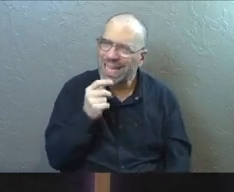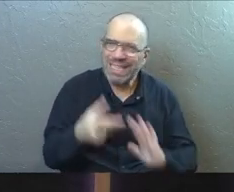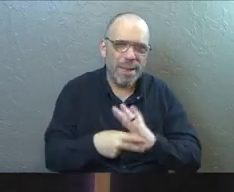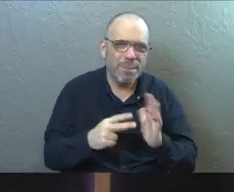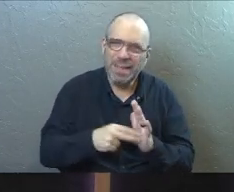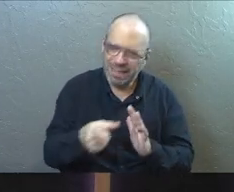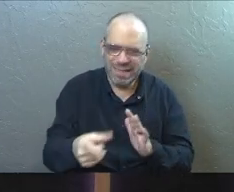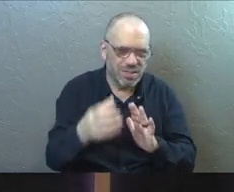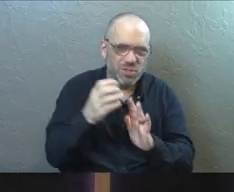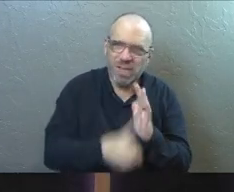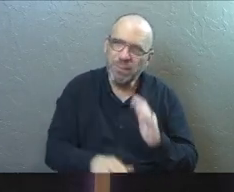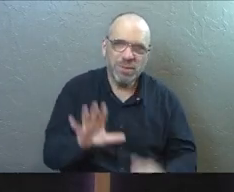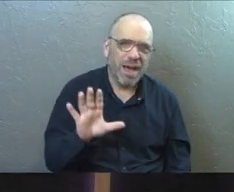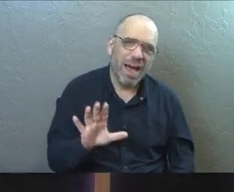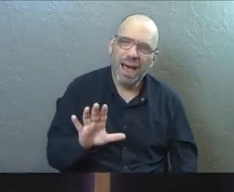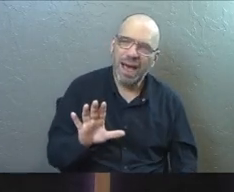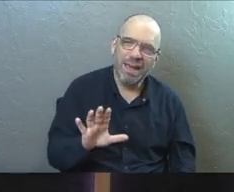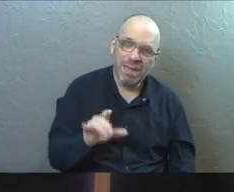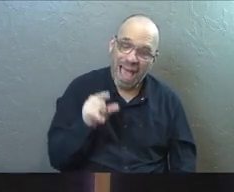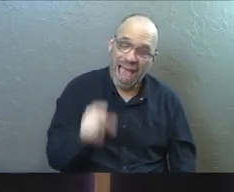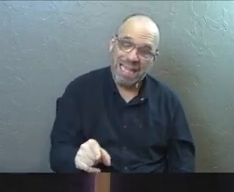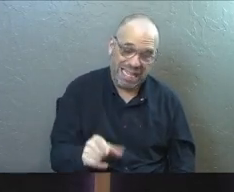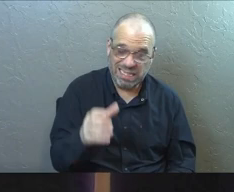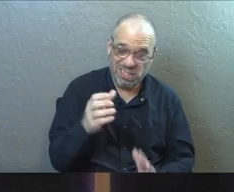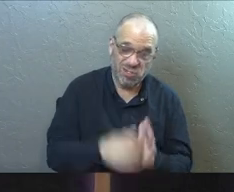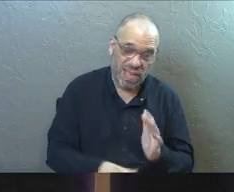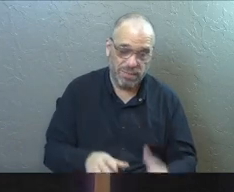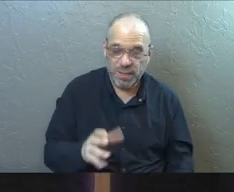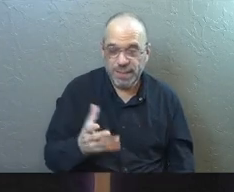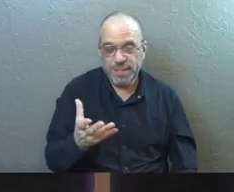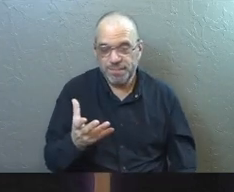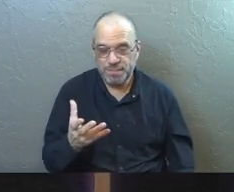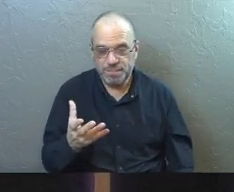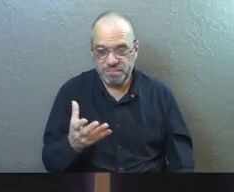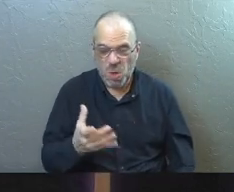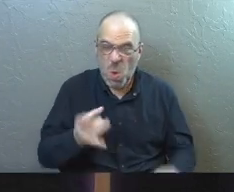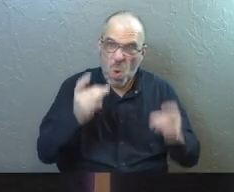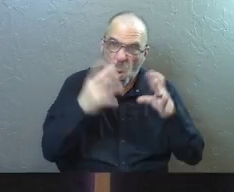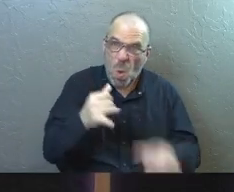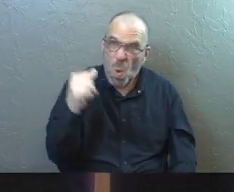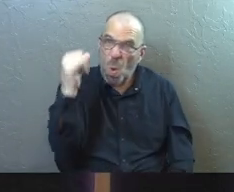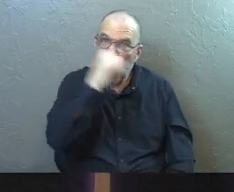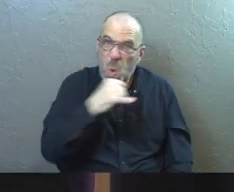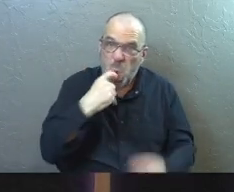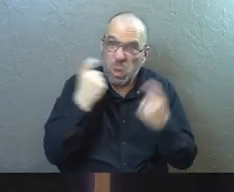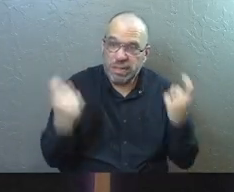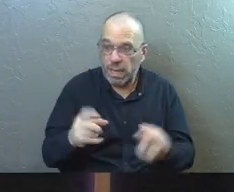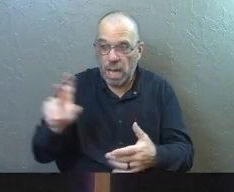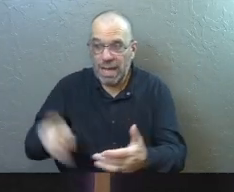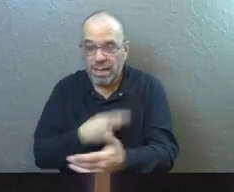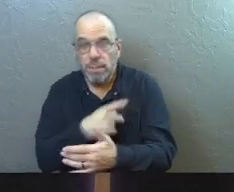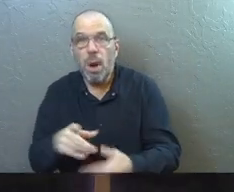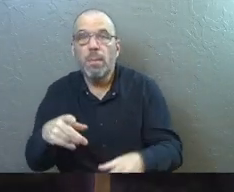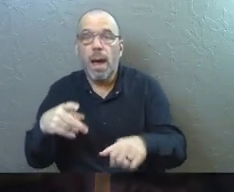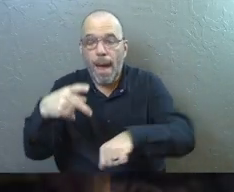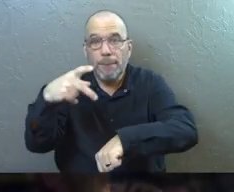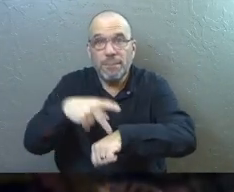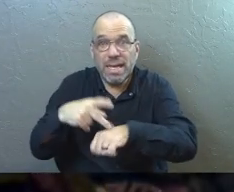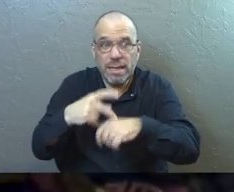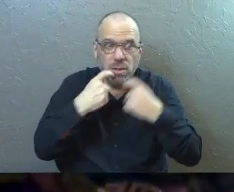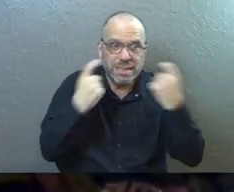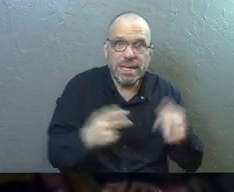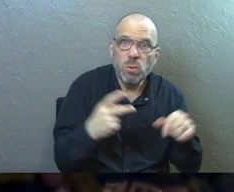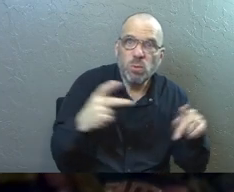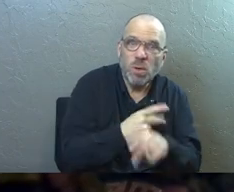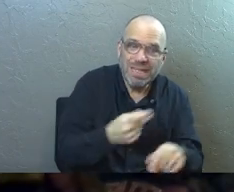passage. I think the thrust of the passage is not how heinous their sin was. Just like the poem said, Peter's sin was